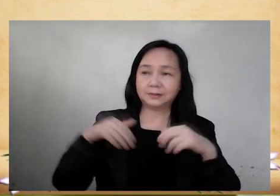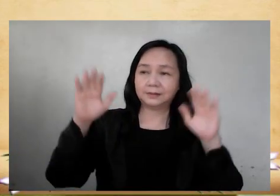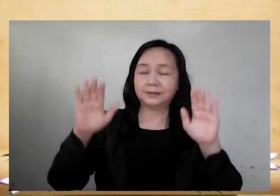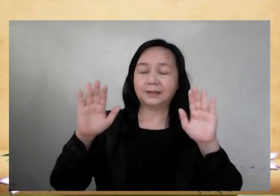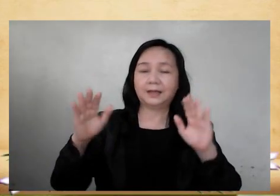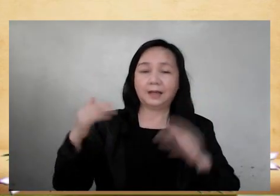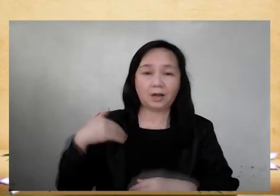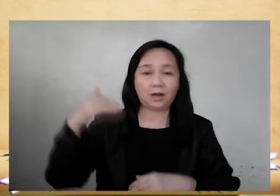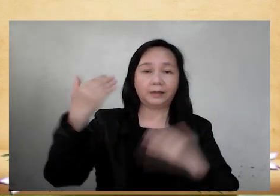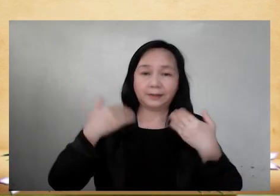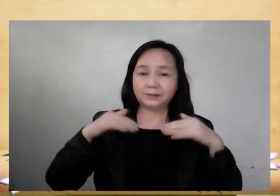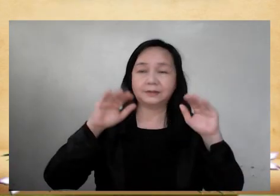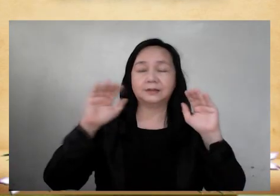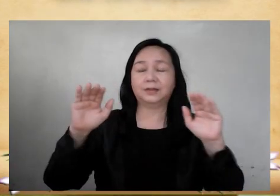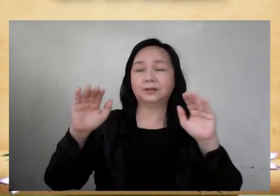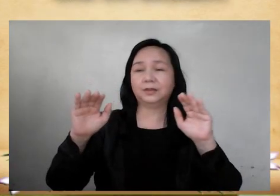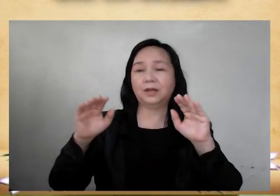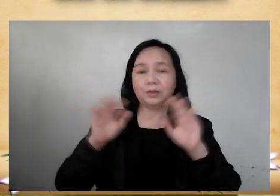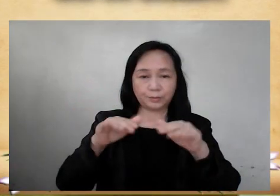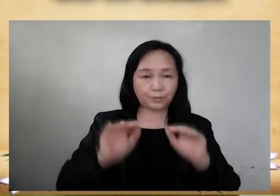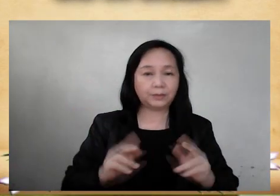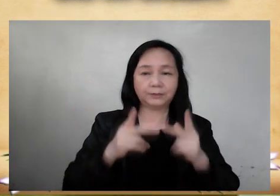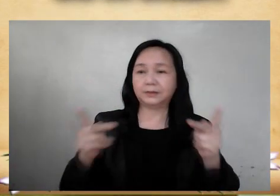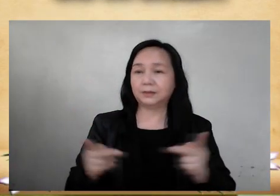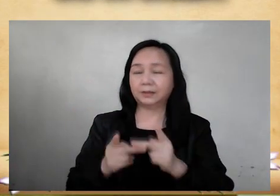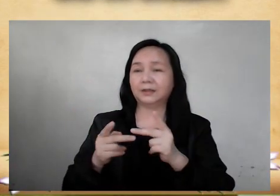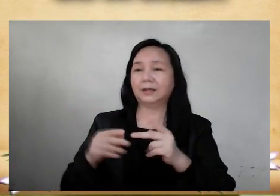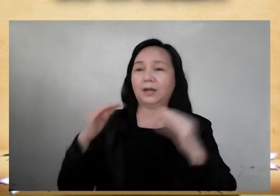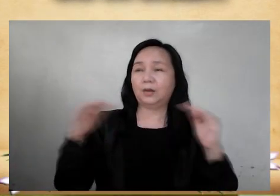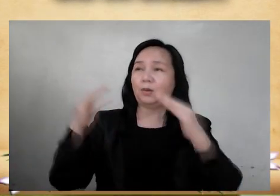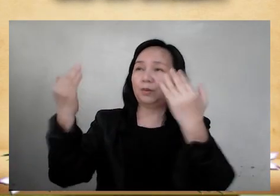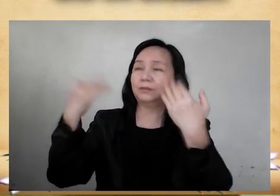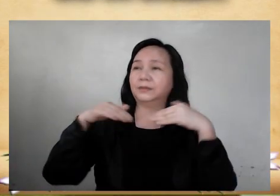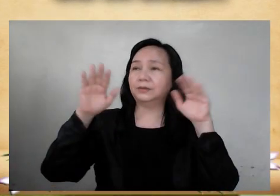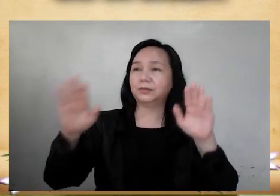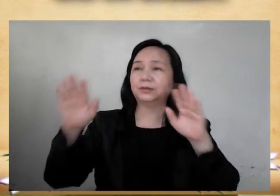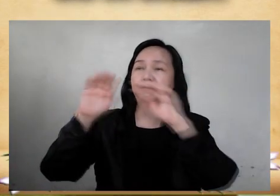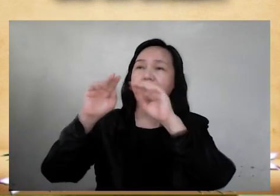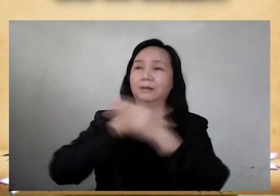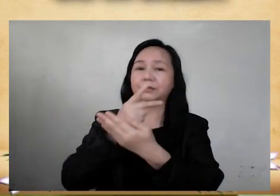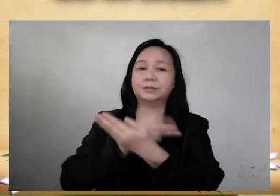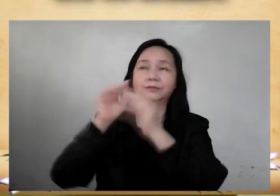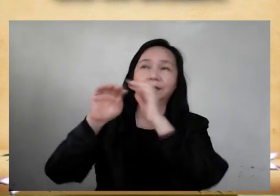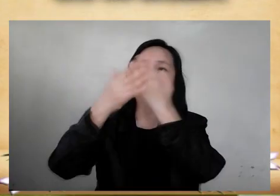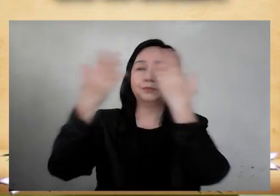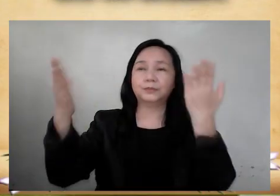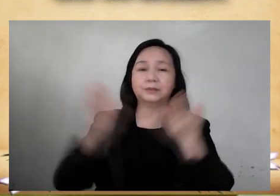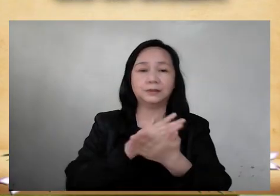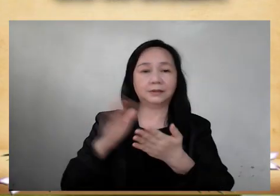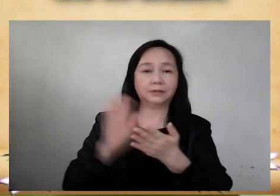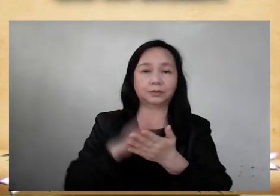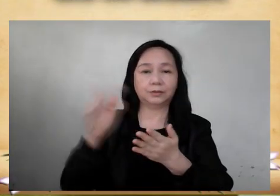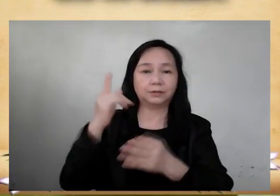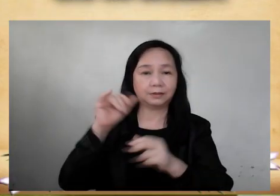all the angels and archangels, with the thrones and dominions, and all the hosts and powers of heaven, we sing the hymn of your